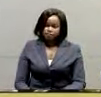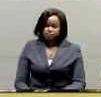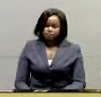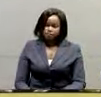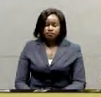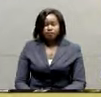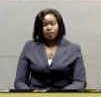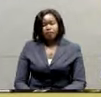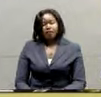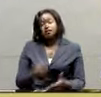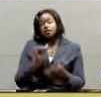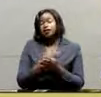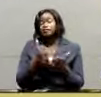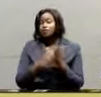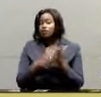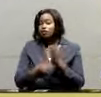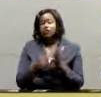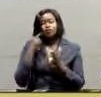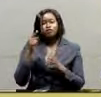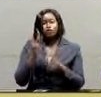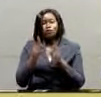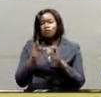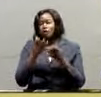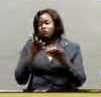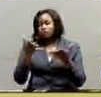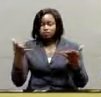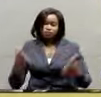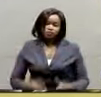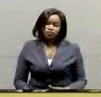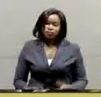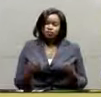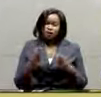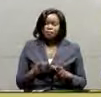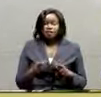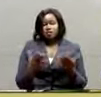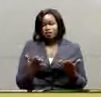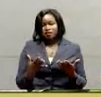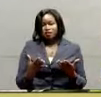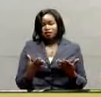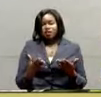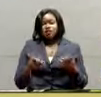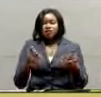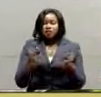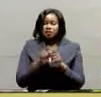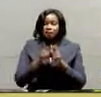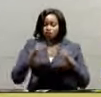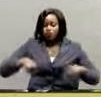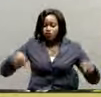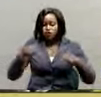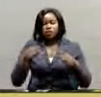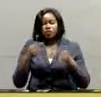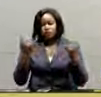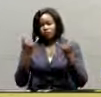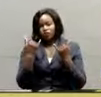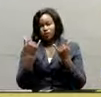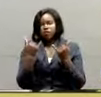presents a big problem for people who are pastoralists, for people who want their land back. We were told about a community called the Tepeth.